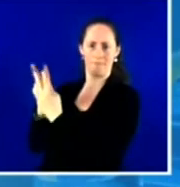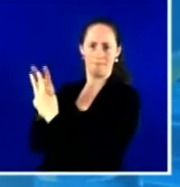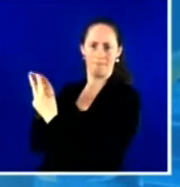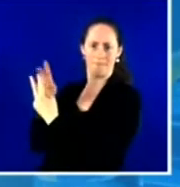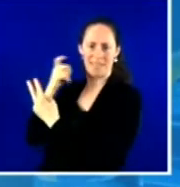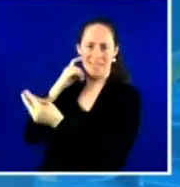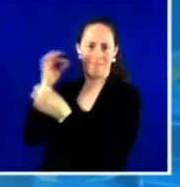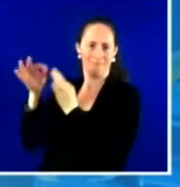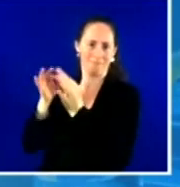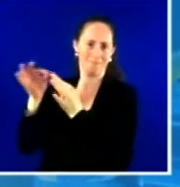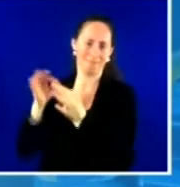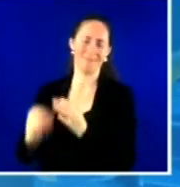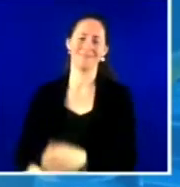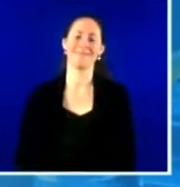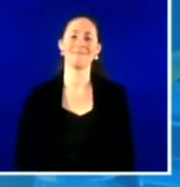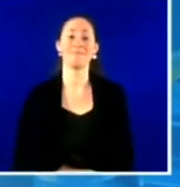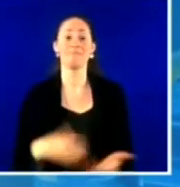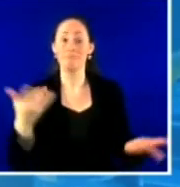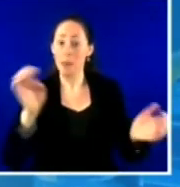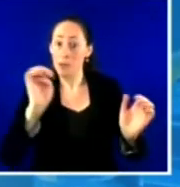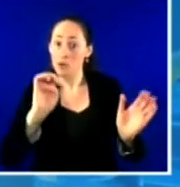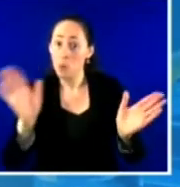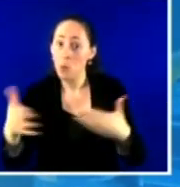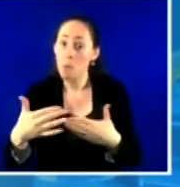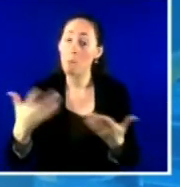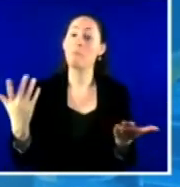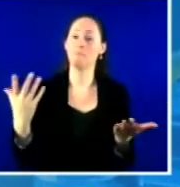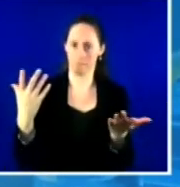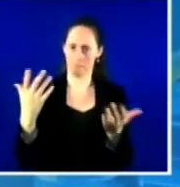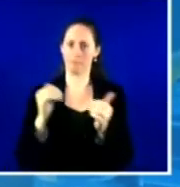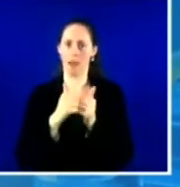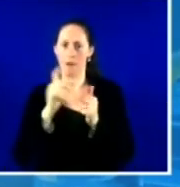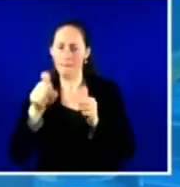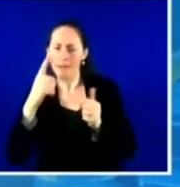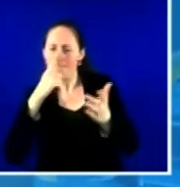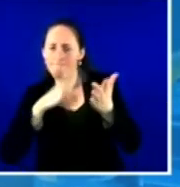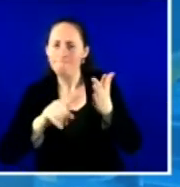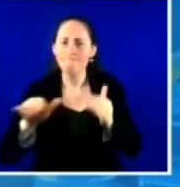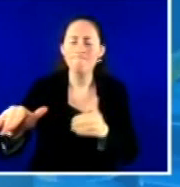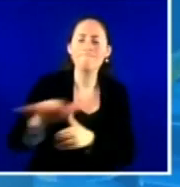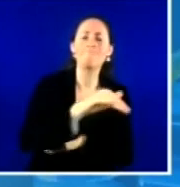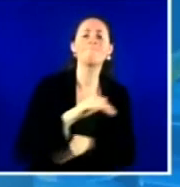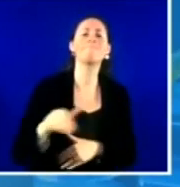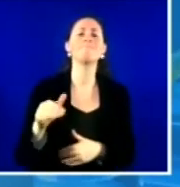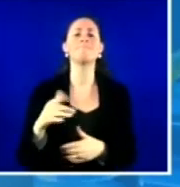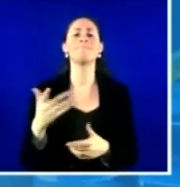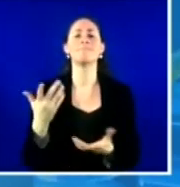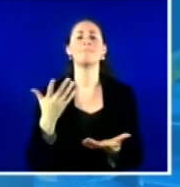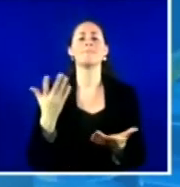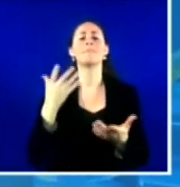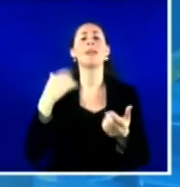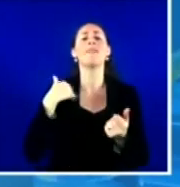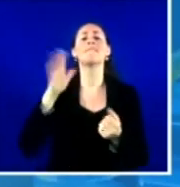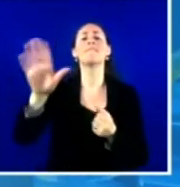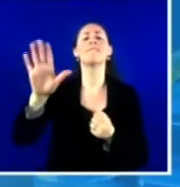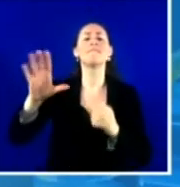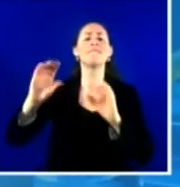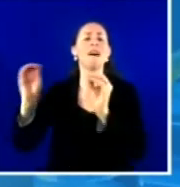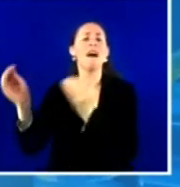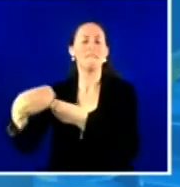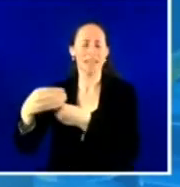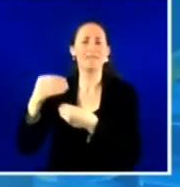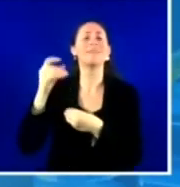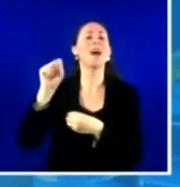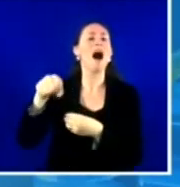emergency department, you may need to re- you do need to reach out to your C-suite and get help. Work with community-based organizations on expanding vaccine